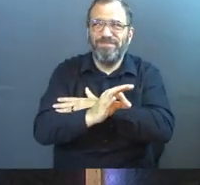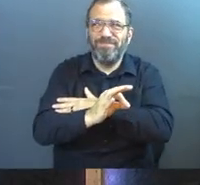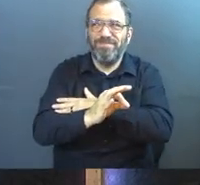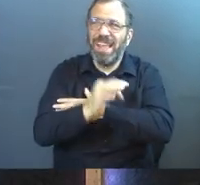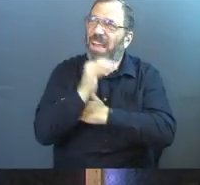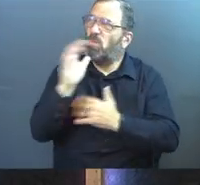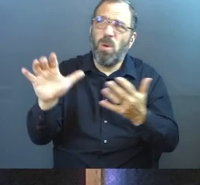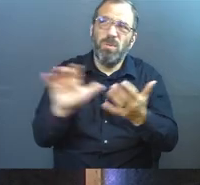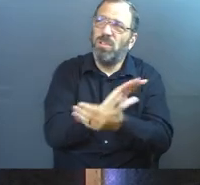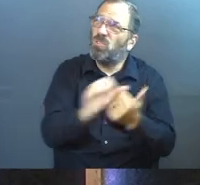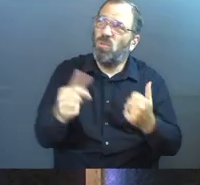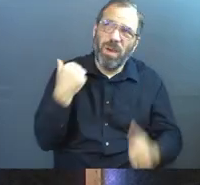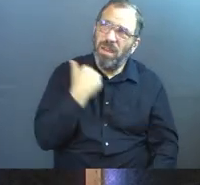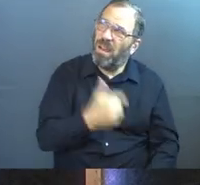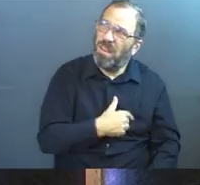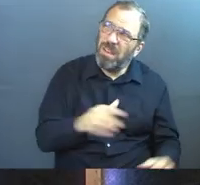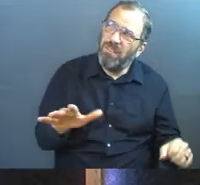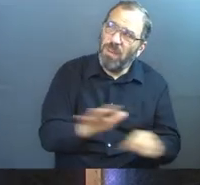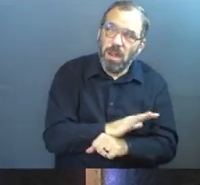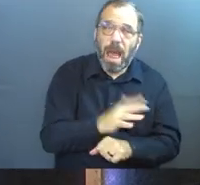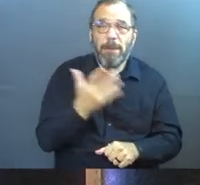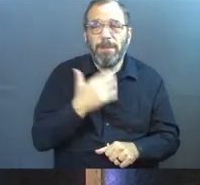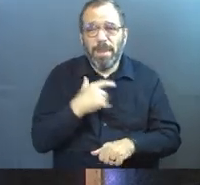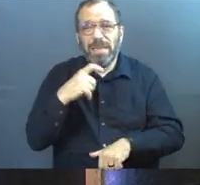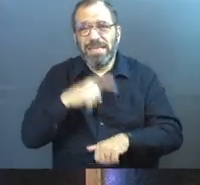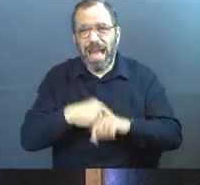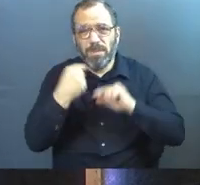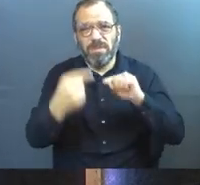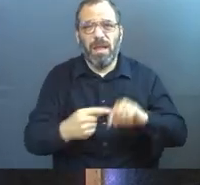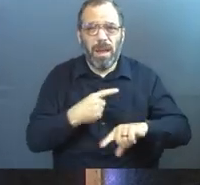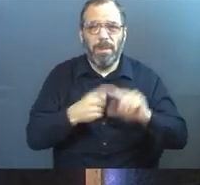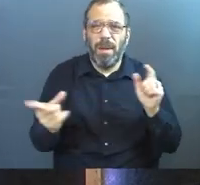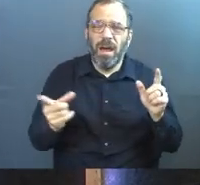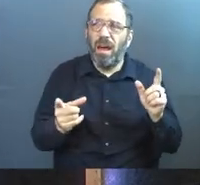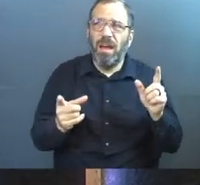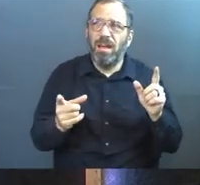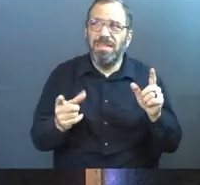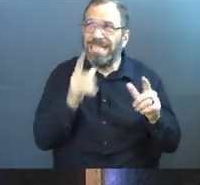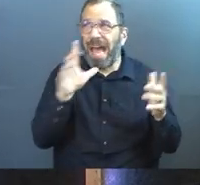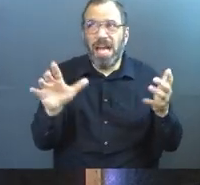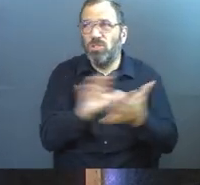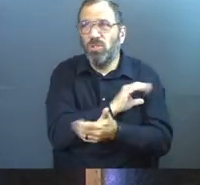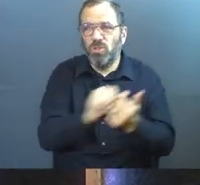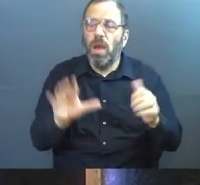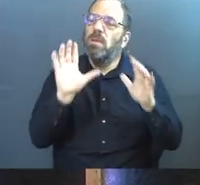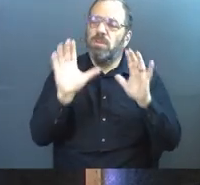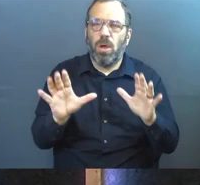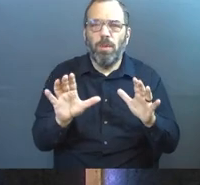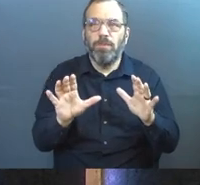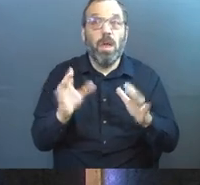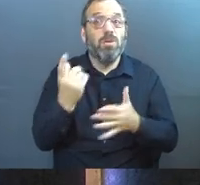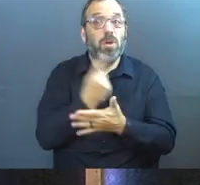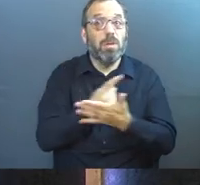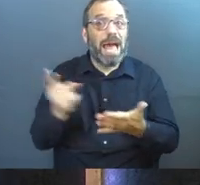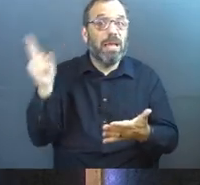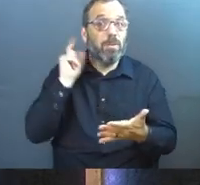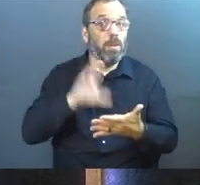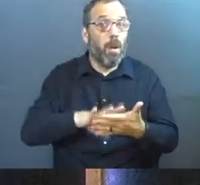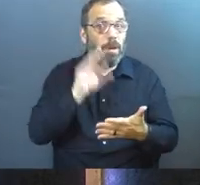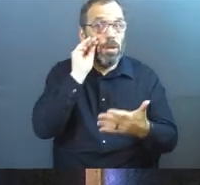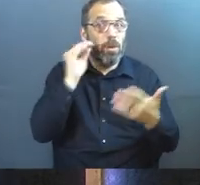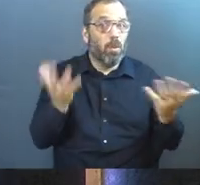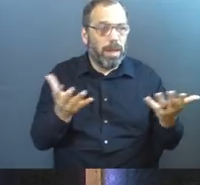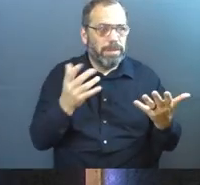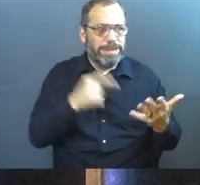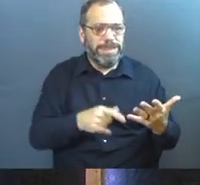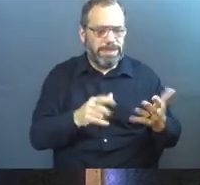destroy us. It might be a season of difficulty, but it's not going to ultimately destroy us. So what we took away from last week is that